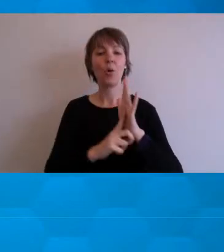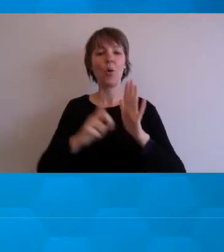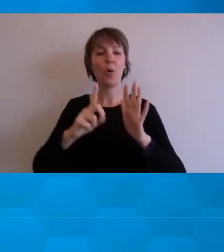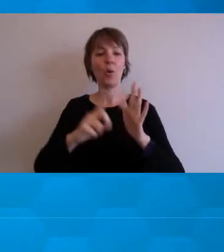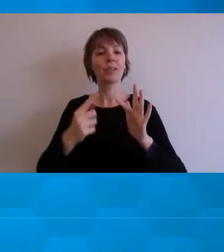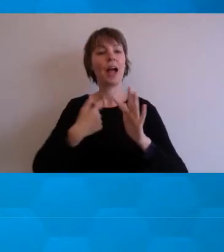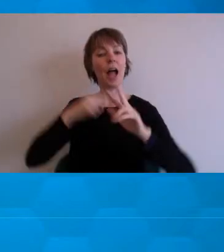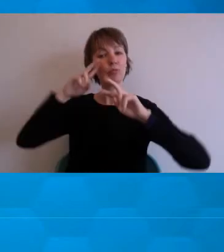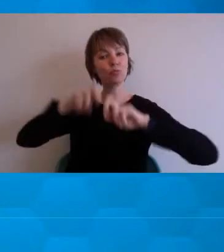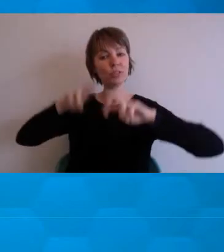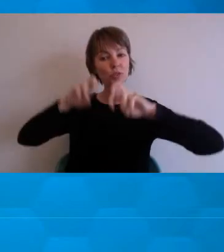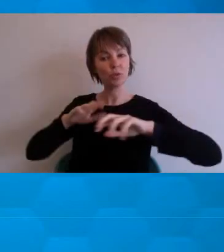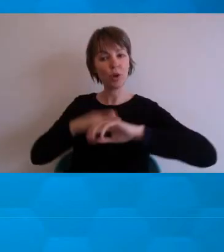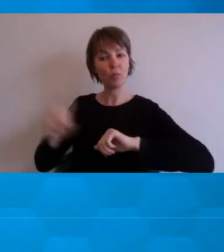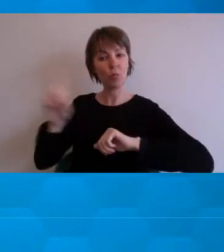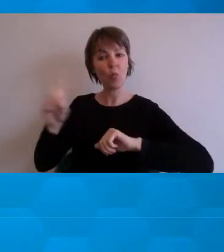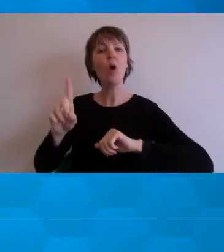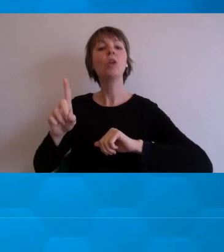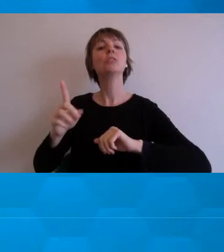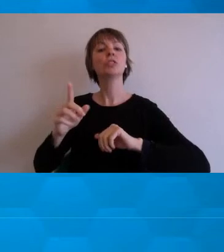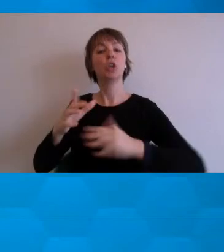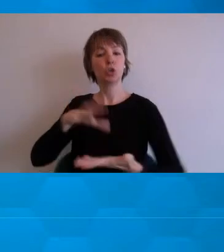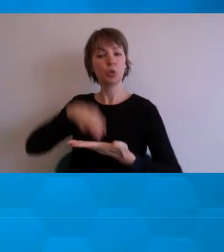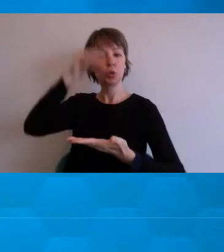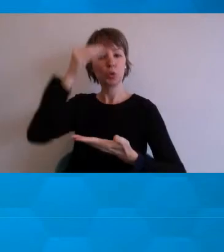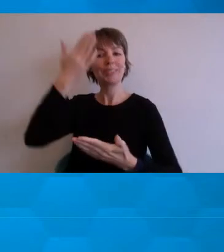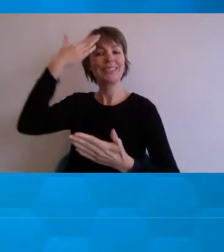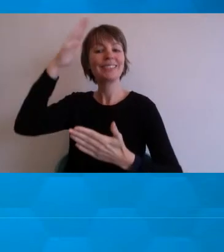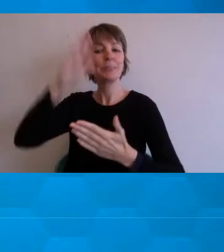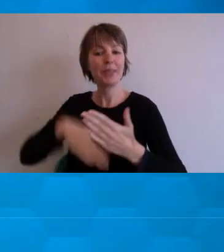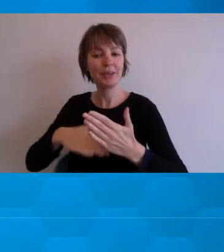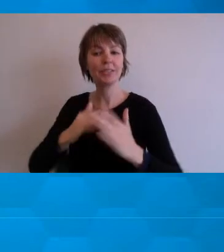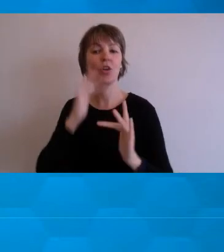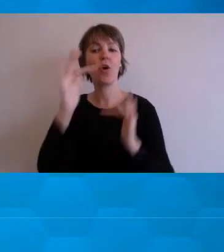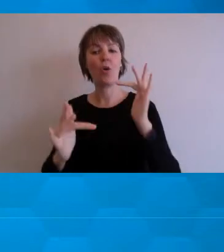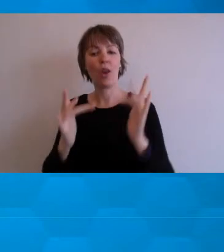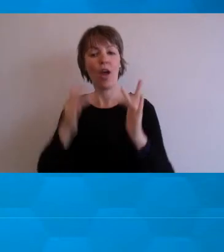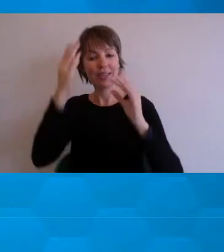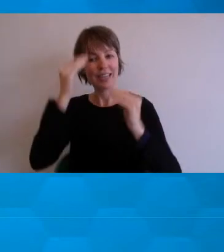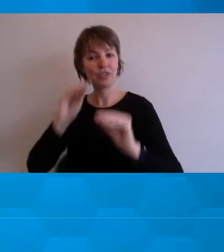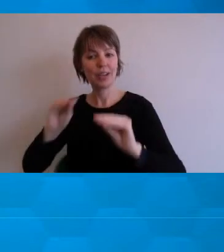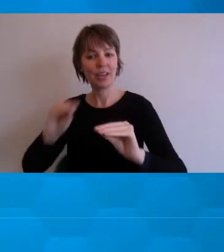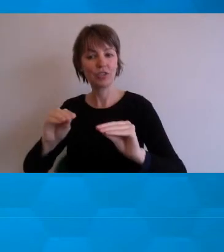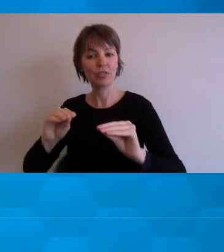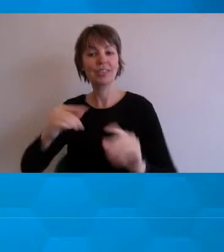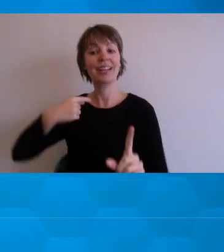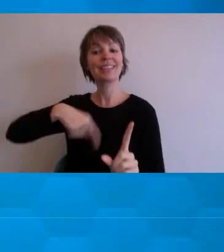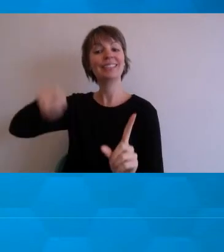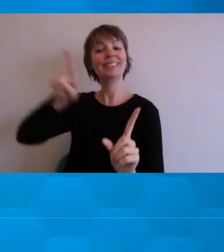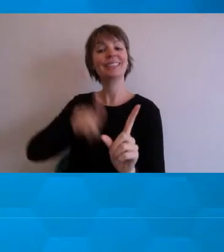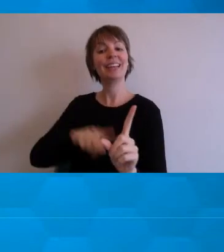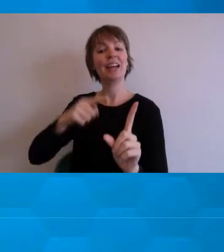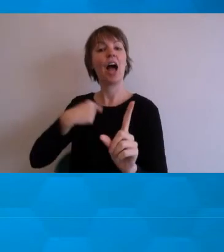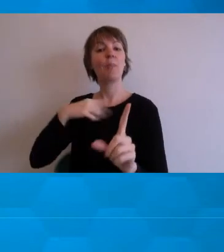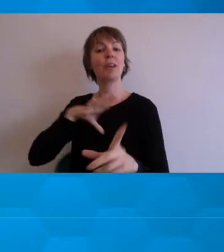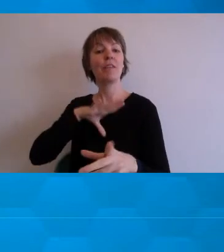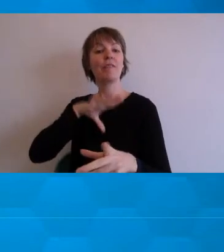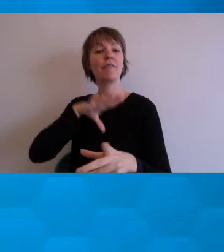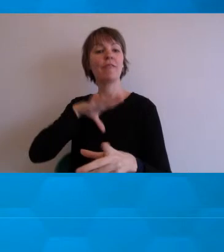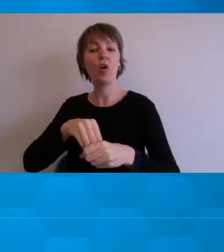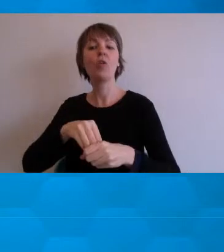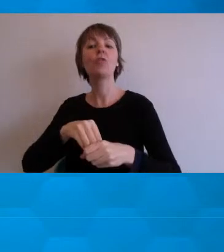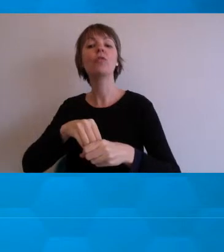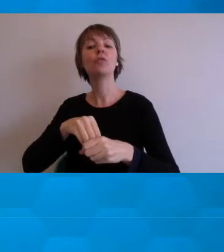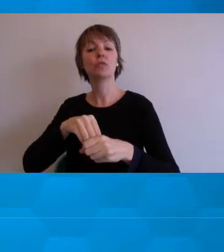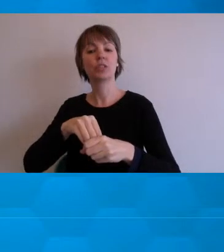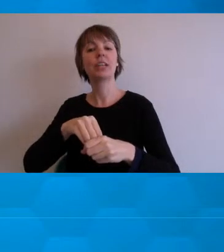experience and online education. This year, I've been involved with piloting the Scandinavian assessment platform